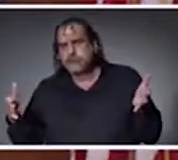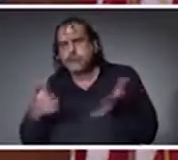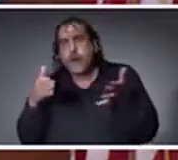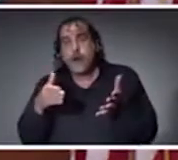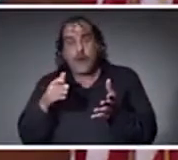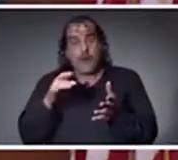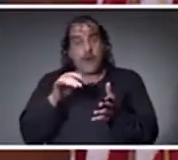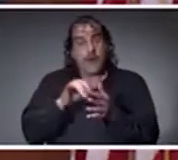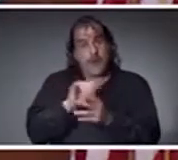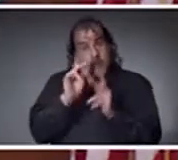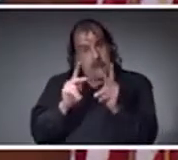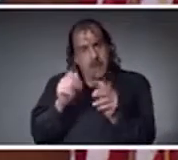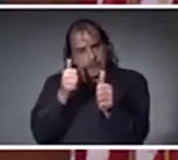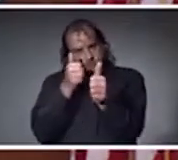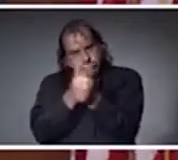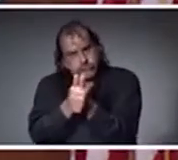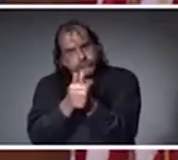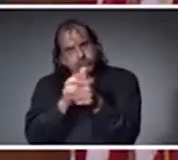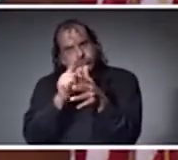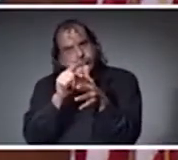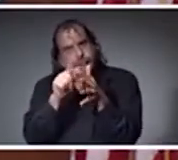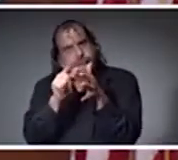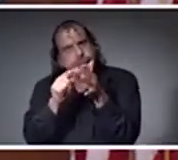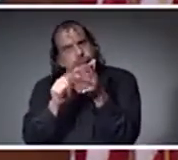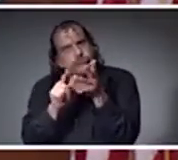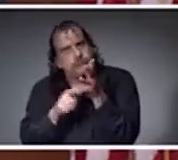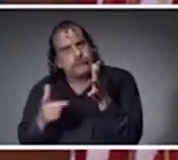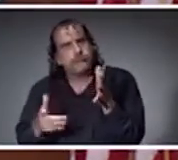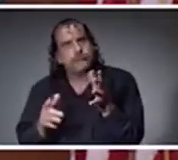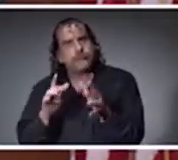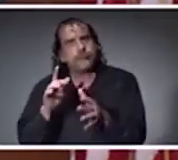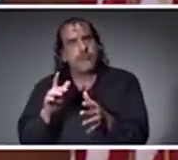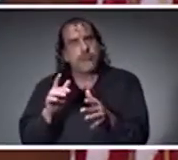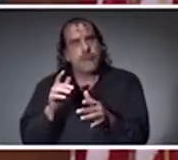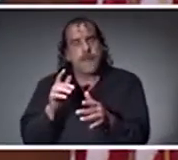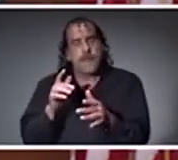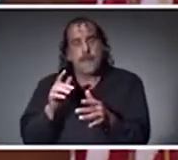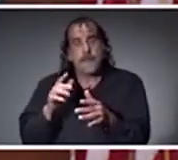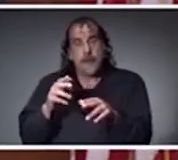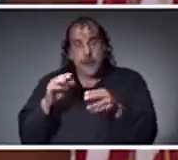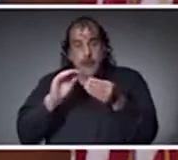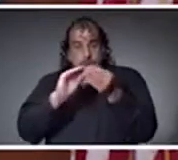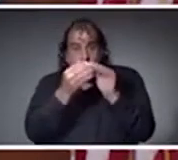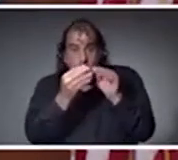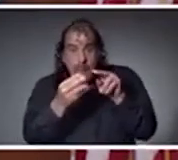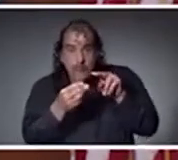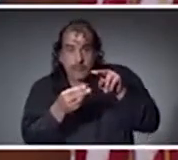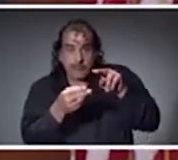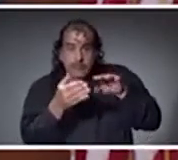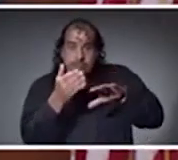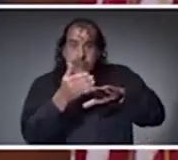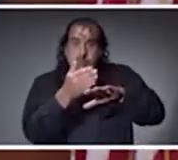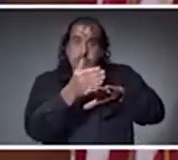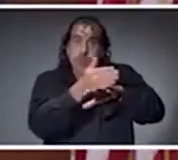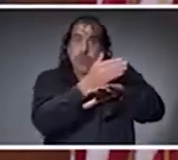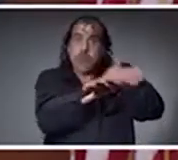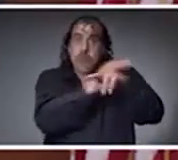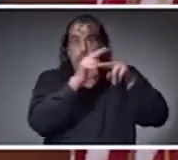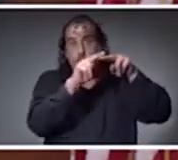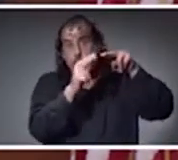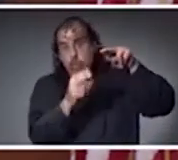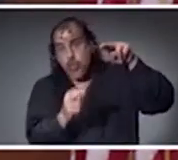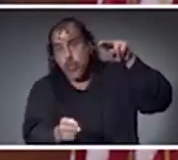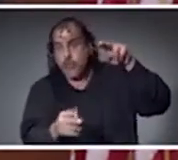of this great state. As our numbers improve, we're able to do more and more safely in the